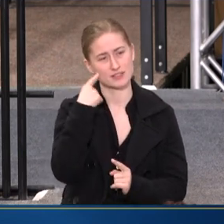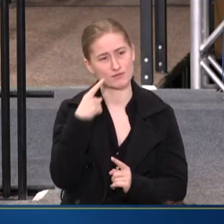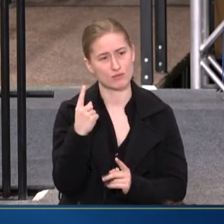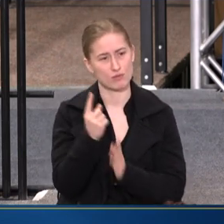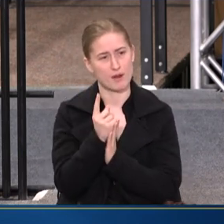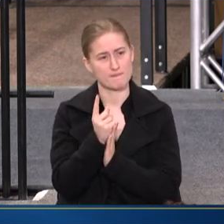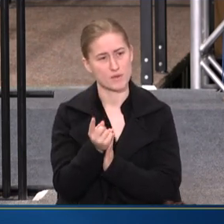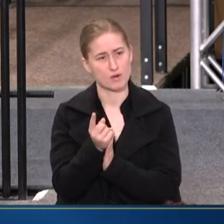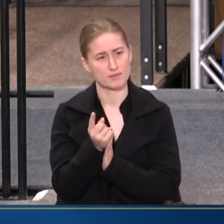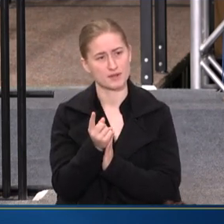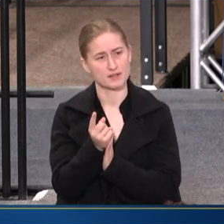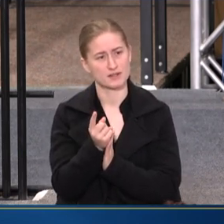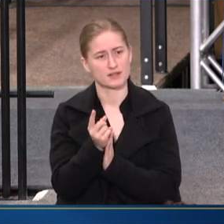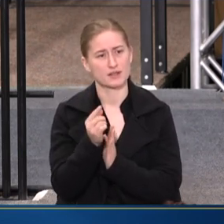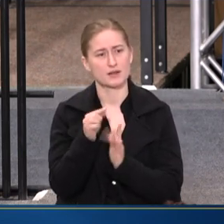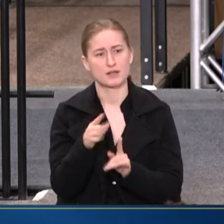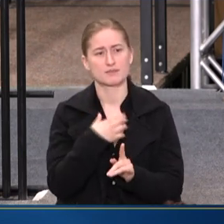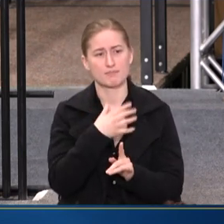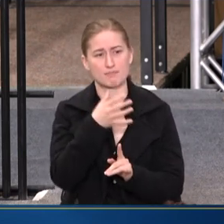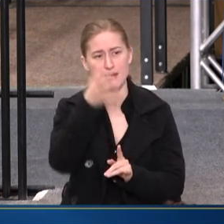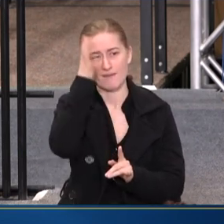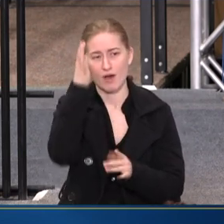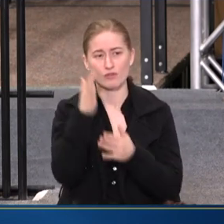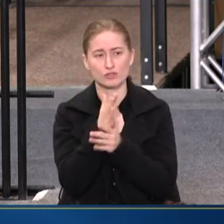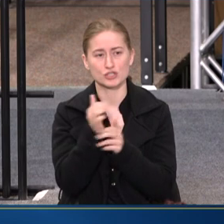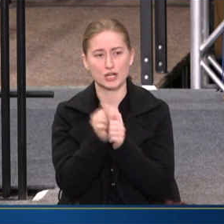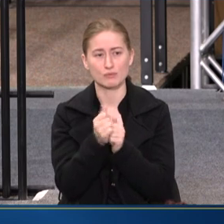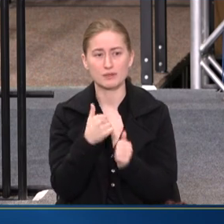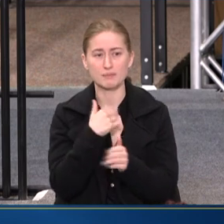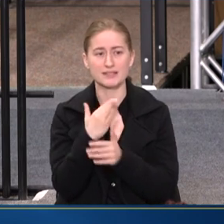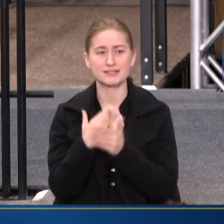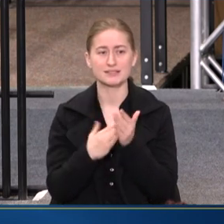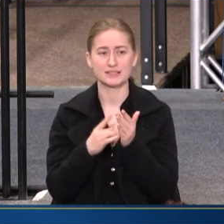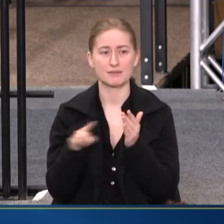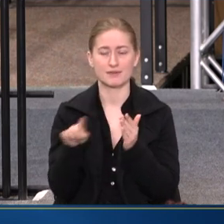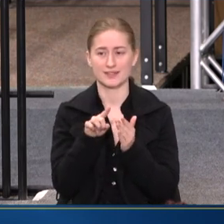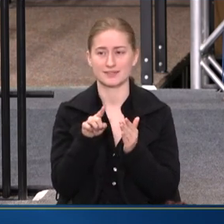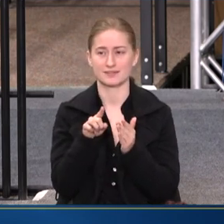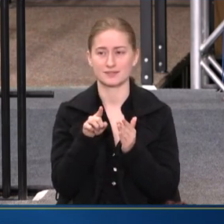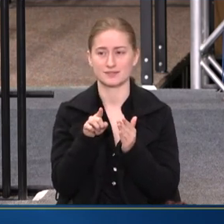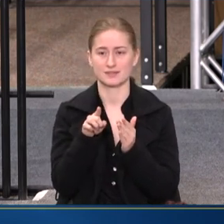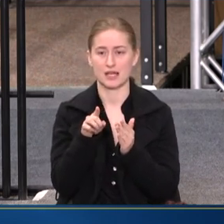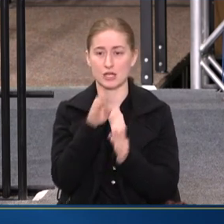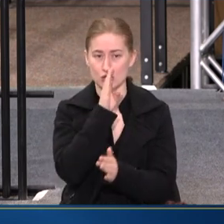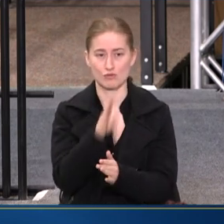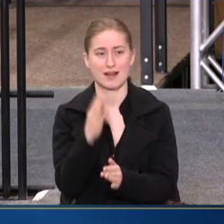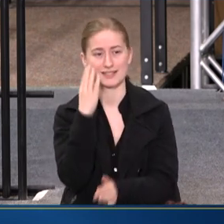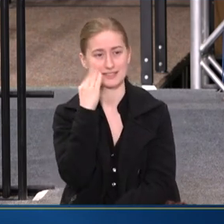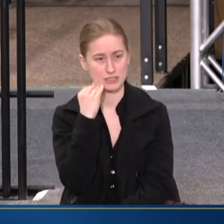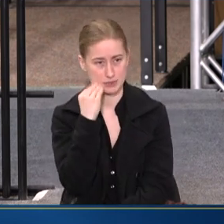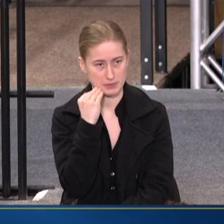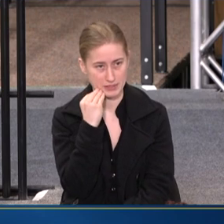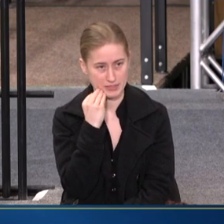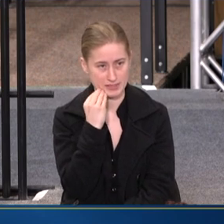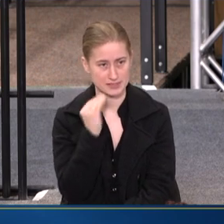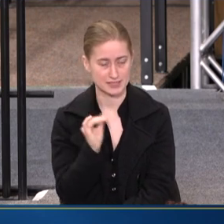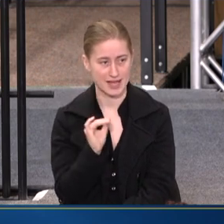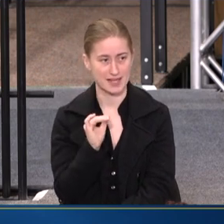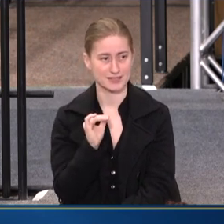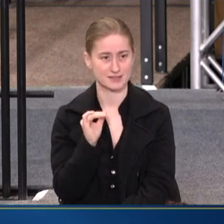A MOMENT AS MY FATHER WAS SHARING WITH ME SOME OF HIS DIRECT EXPERIENCES AS A